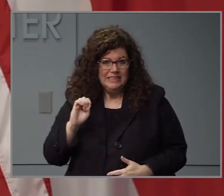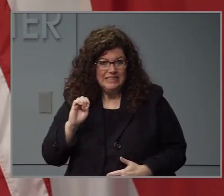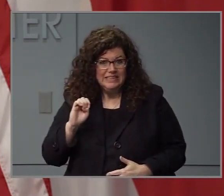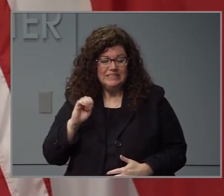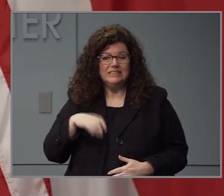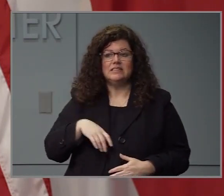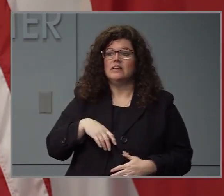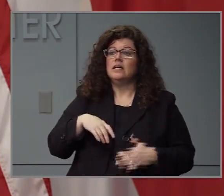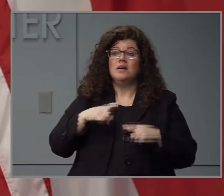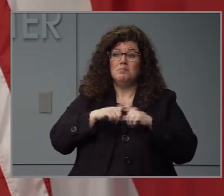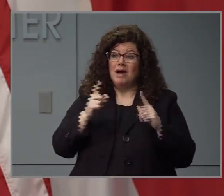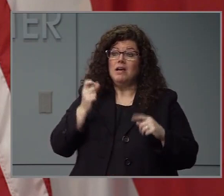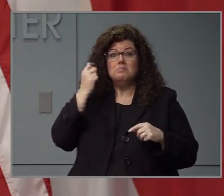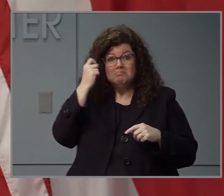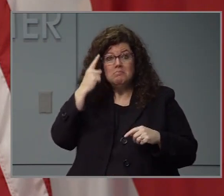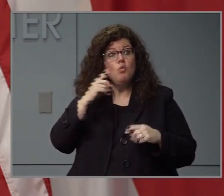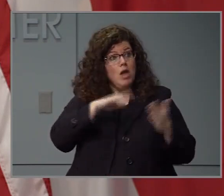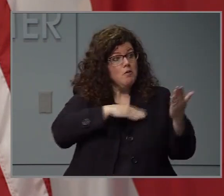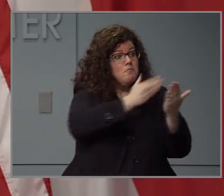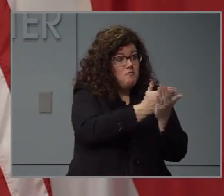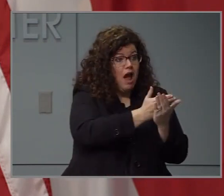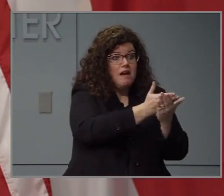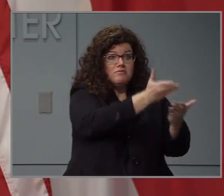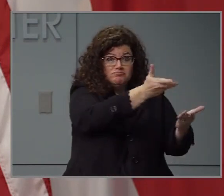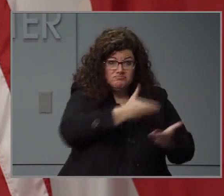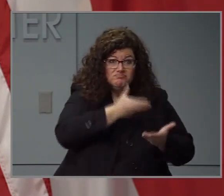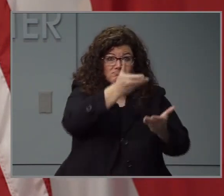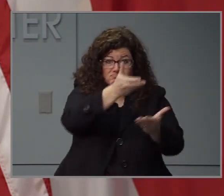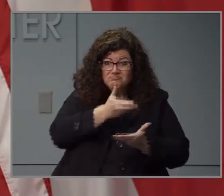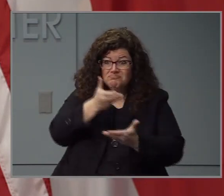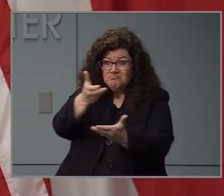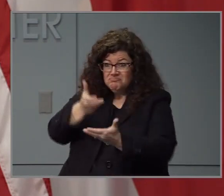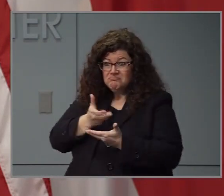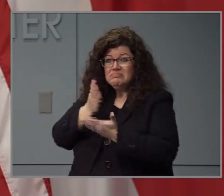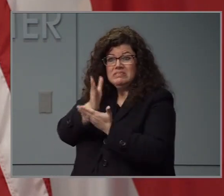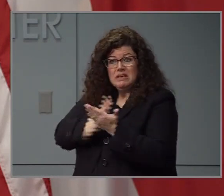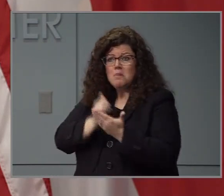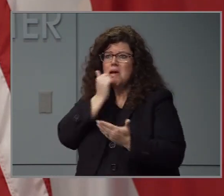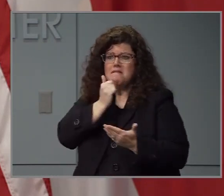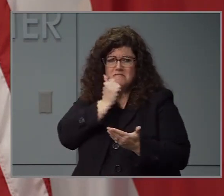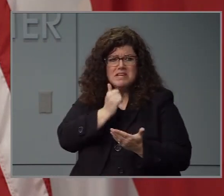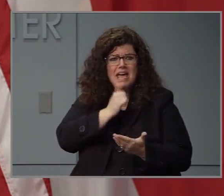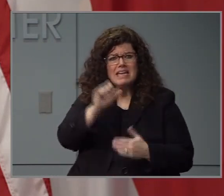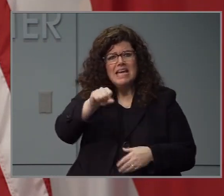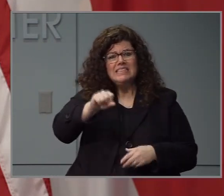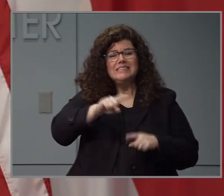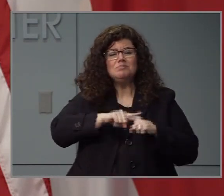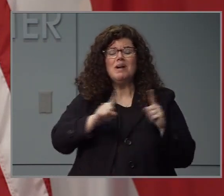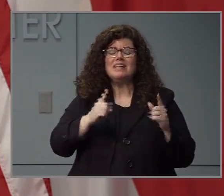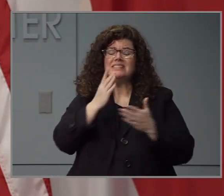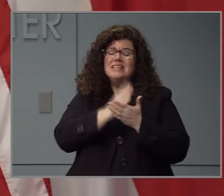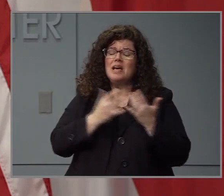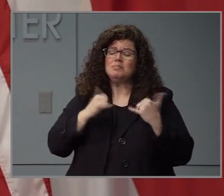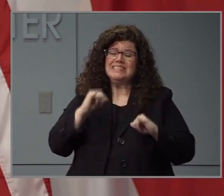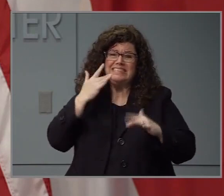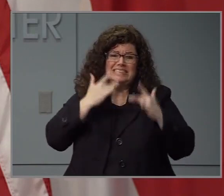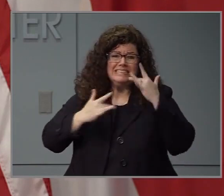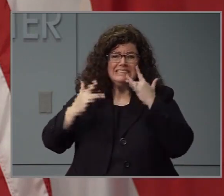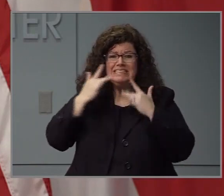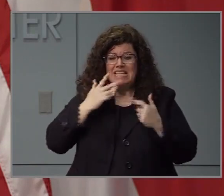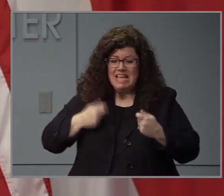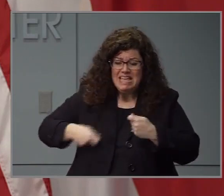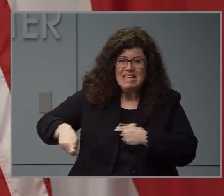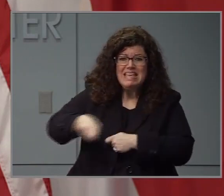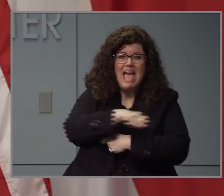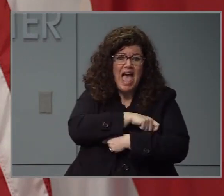many items is improving, and we're receiving and shipping new supplies daily, but some items, like gowns and masks,